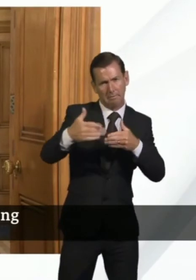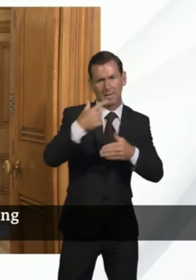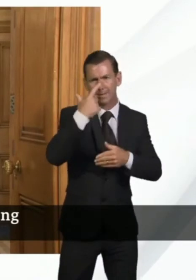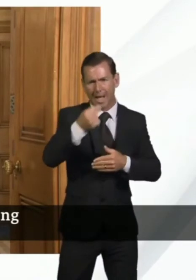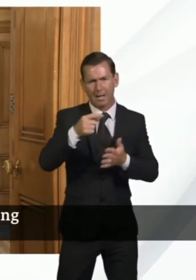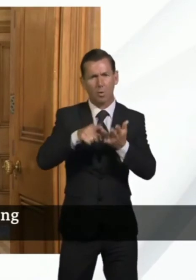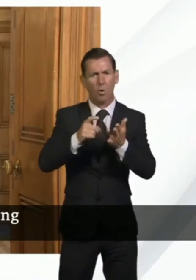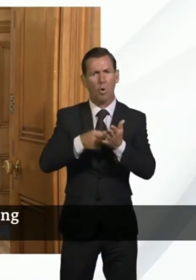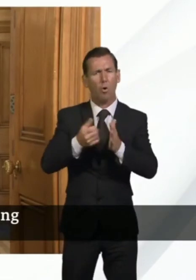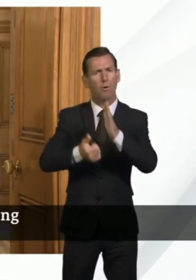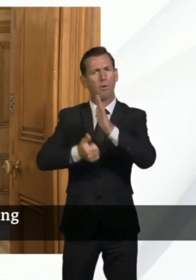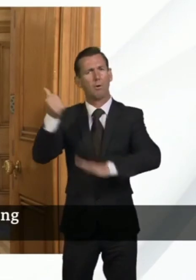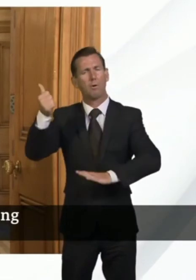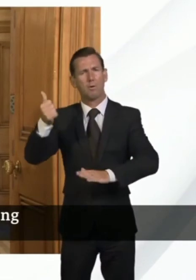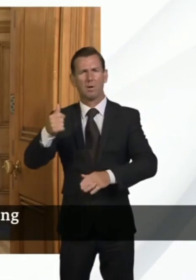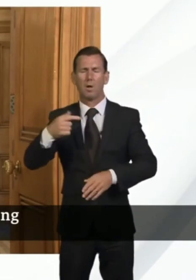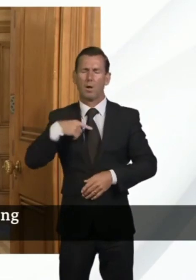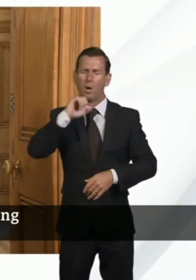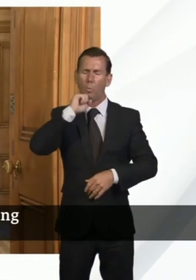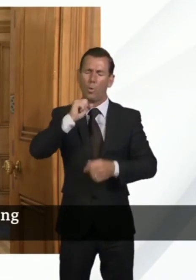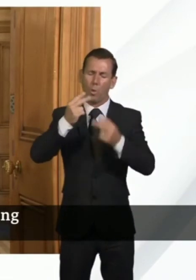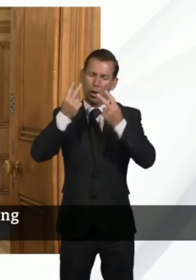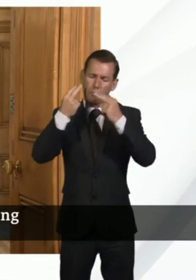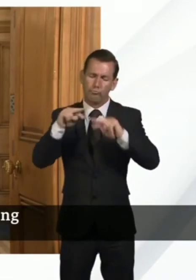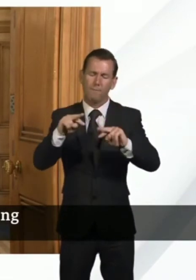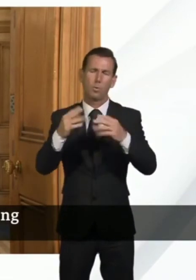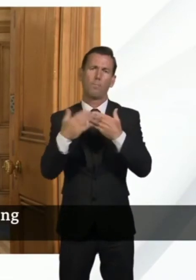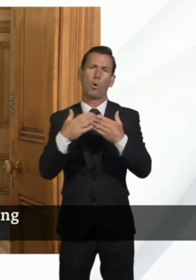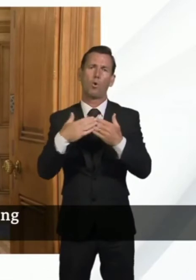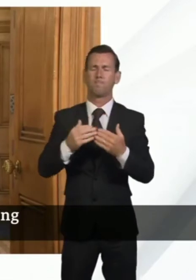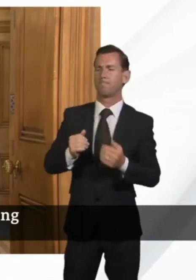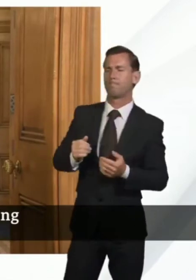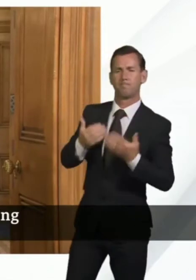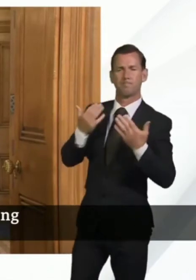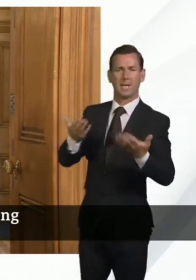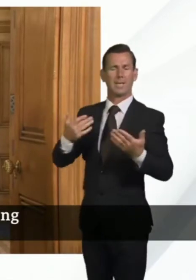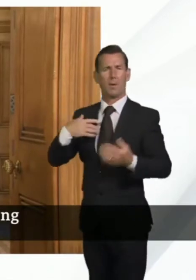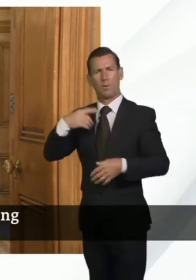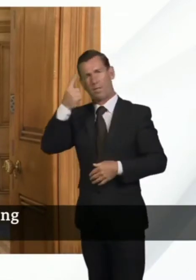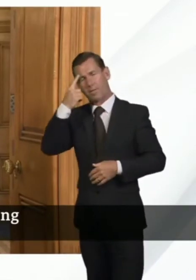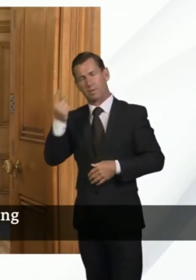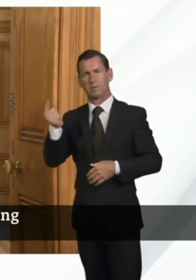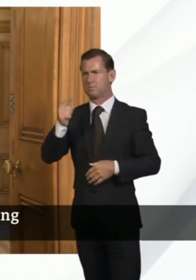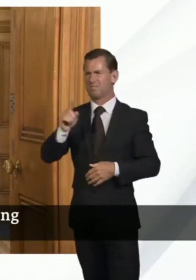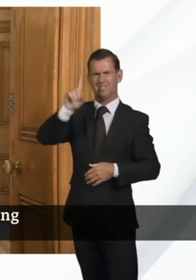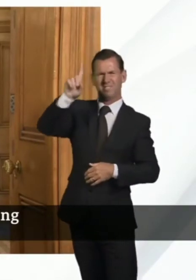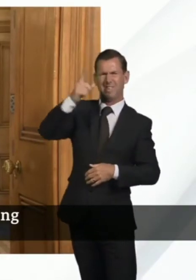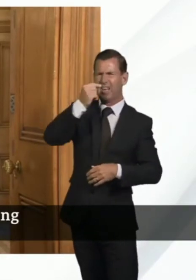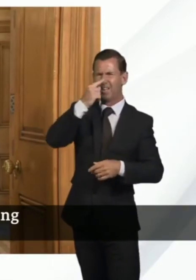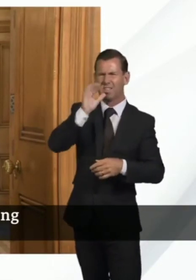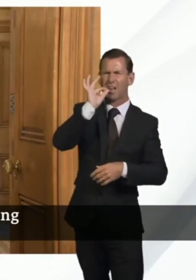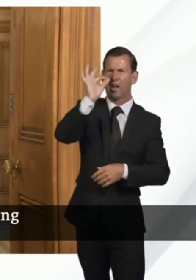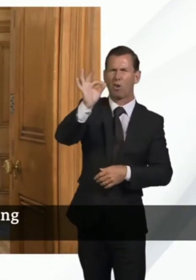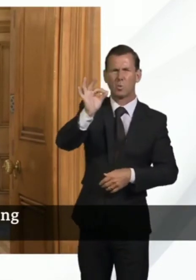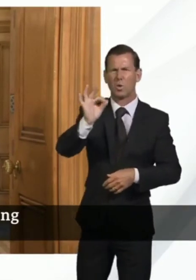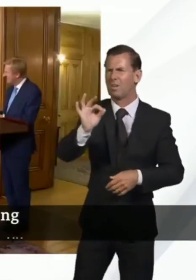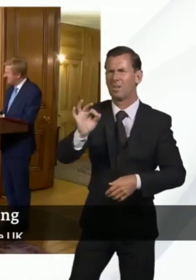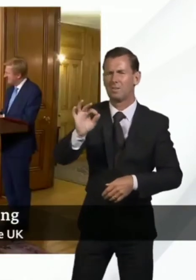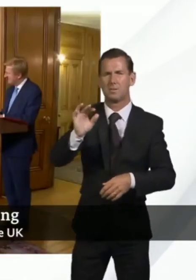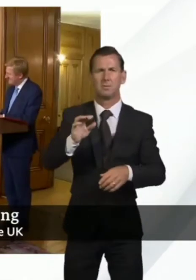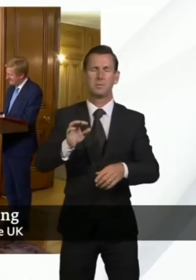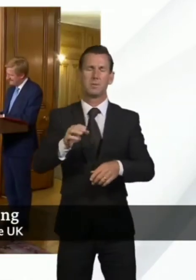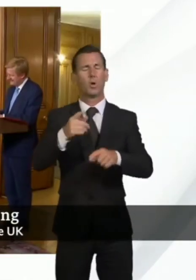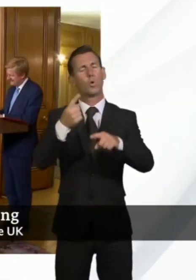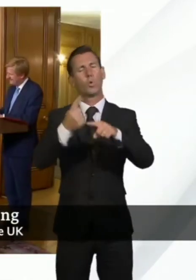we will look further into that case. Now I think we'll go over to Jason Groves. Yes, go on quickly. Thank you.